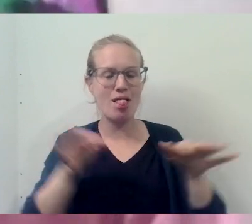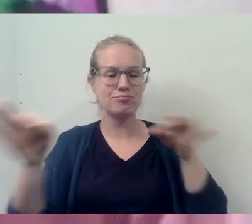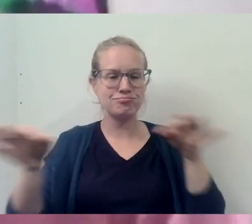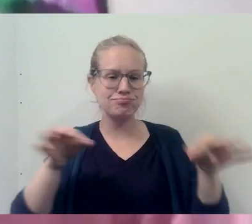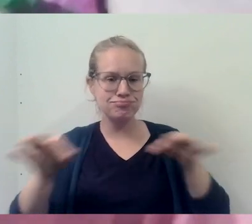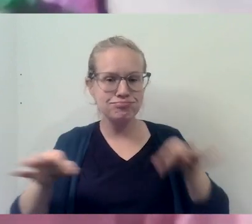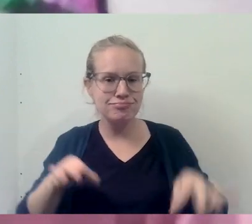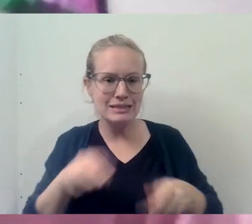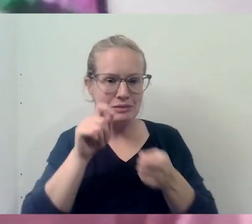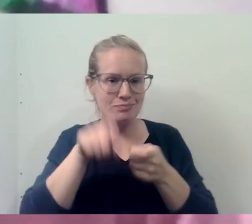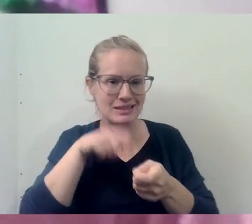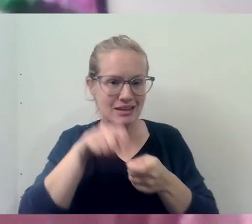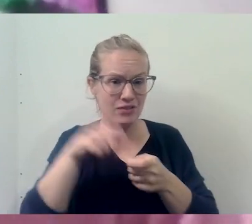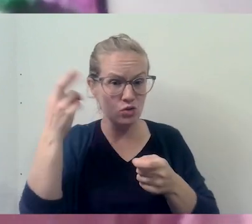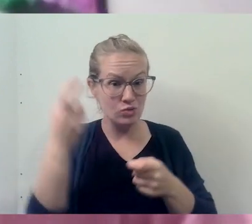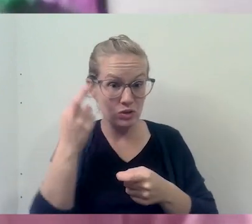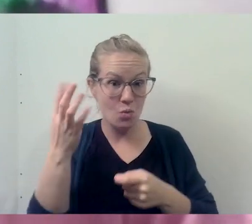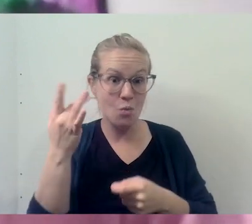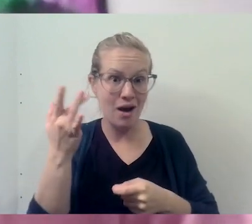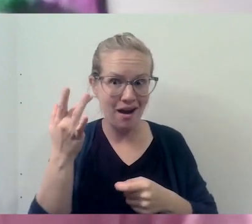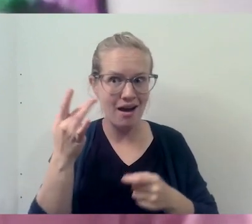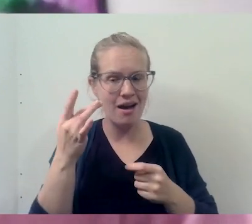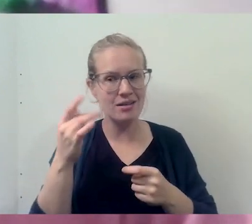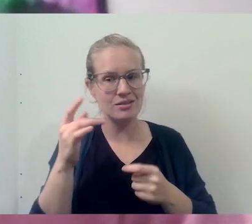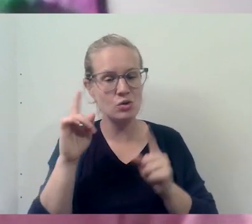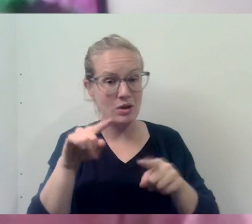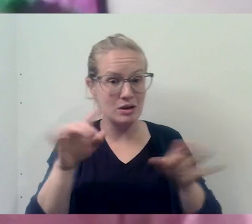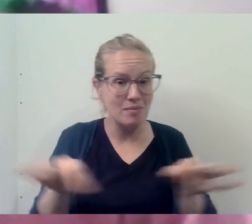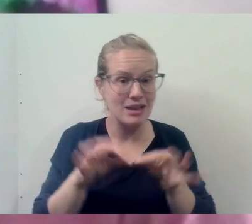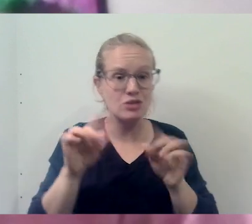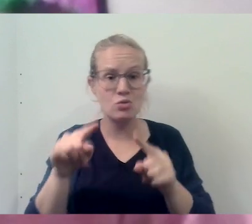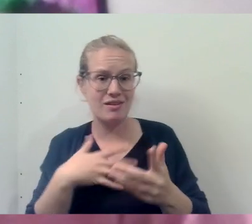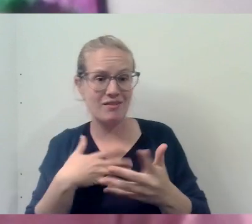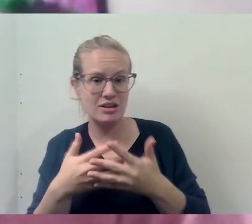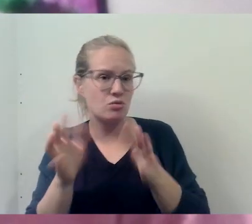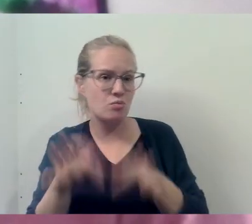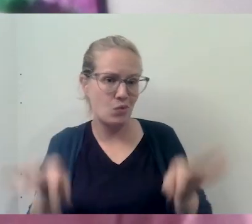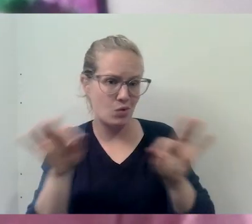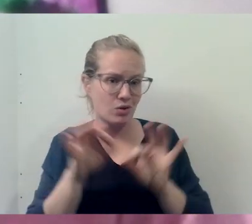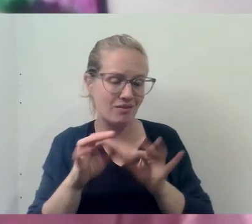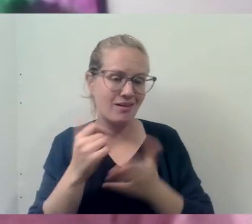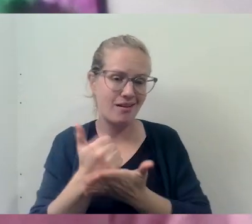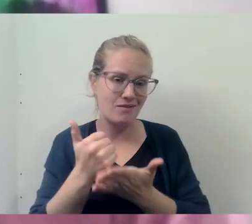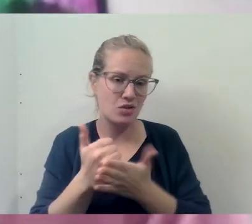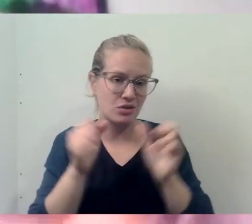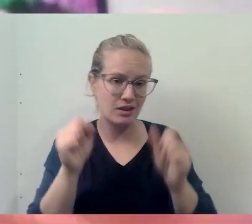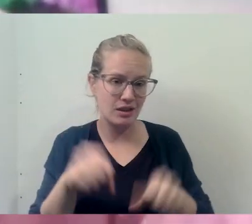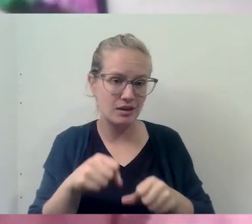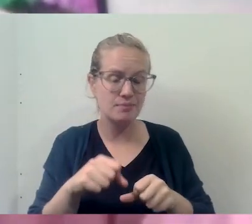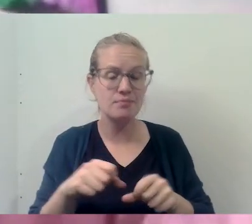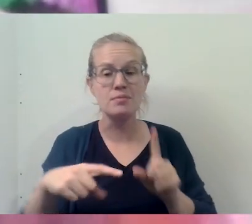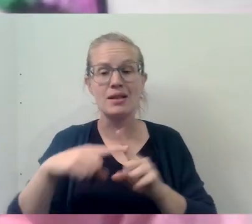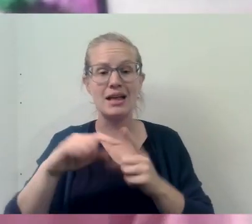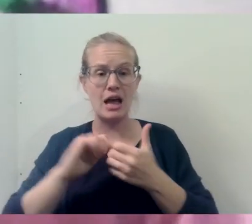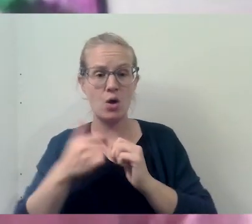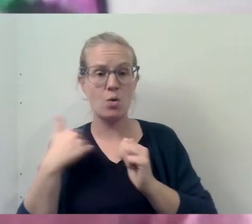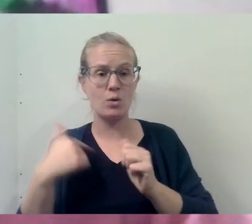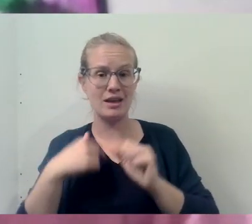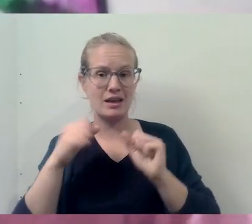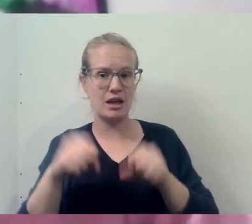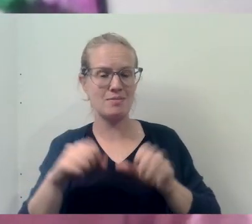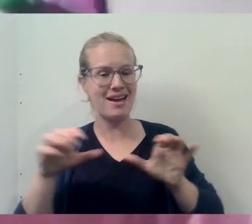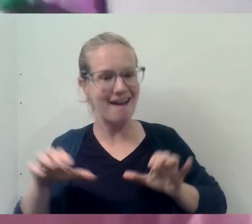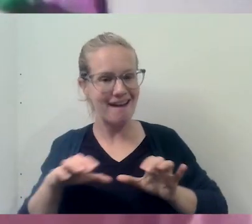out the specific reasons why, um, going to mass and going confession can be helpful and, and how we can be active